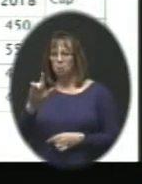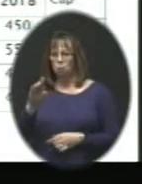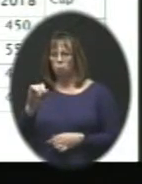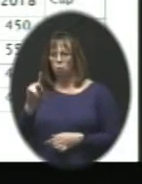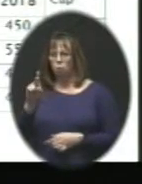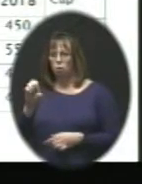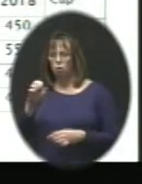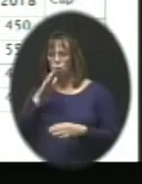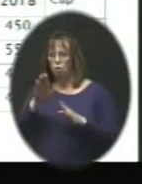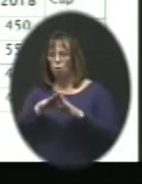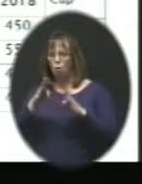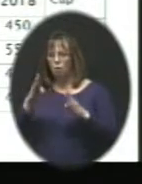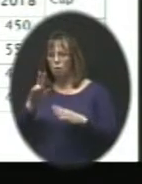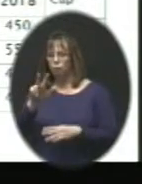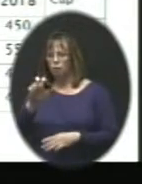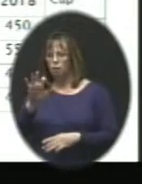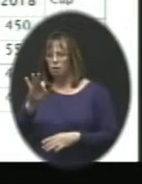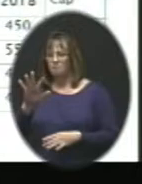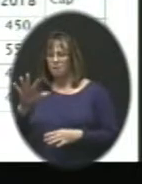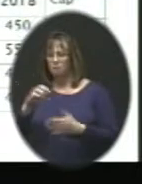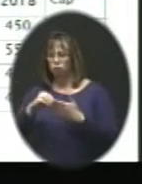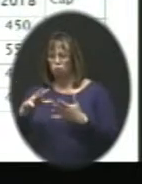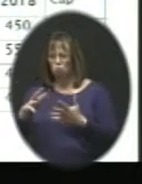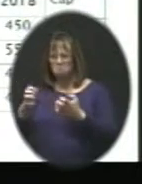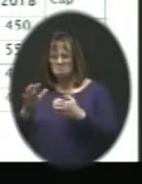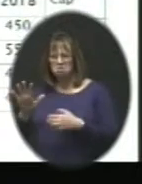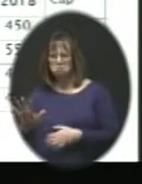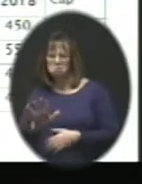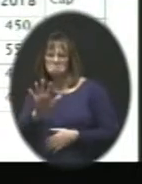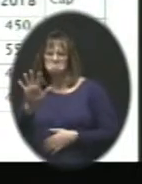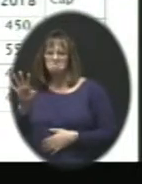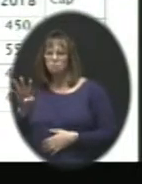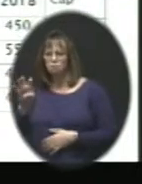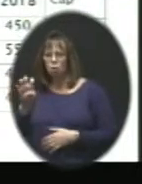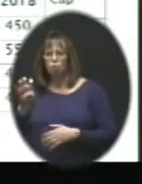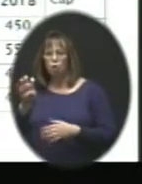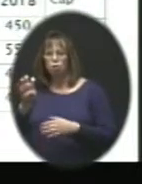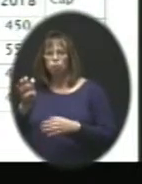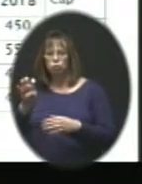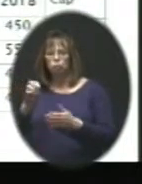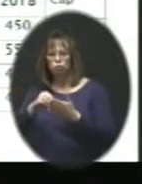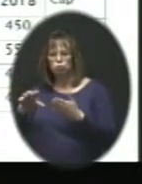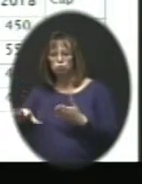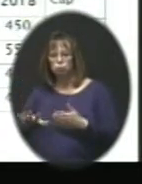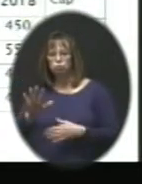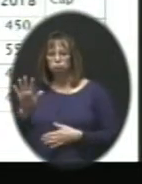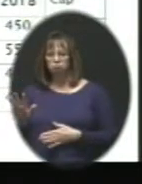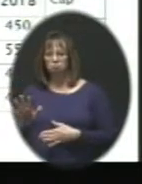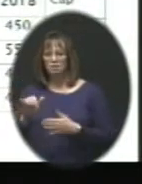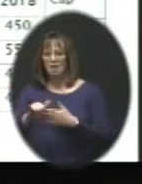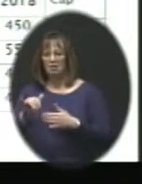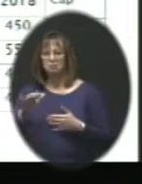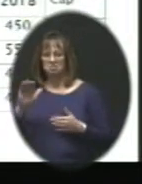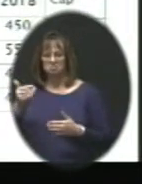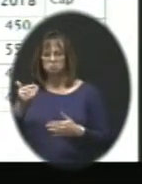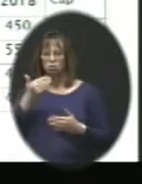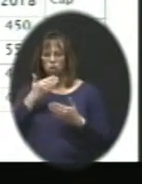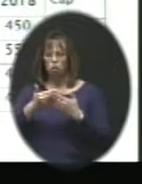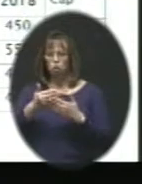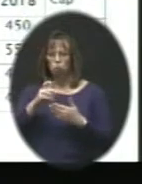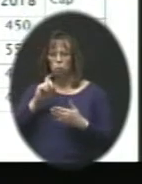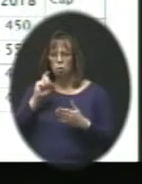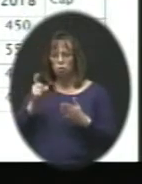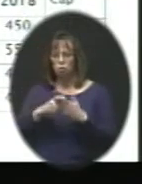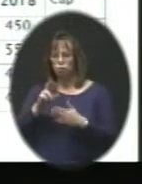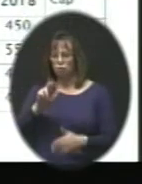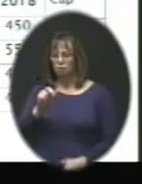with 395 students. We wanted something in the 400 range, and so that feels good. And you'll notice for